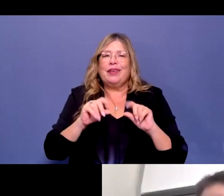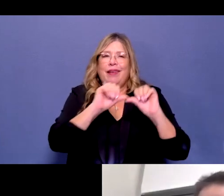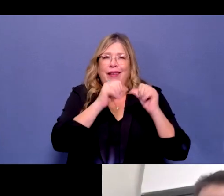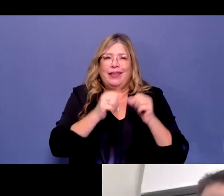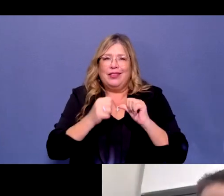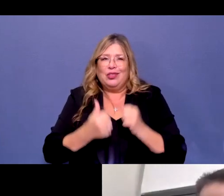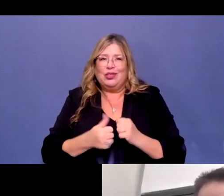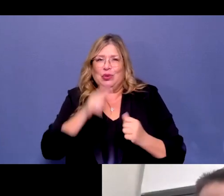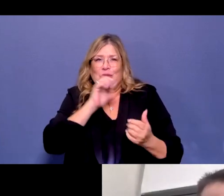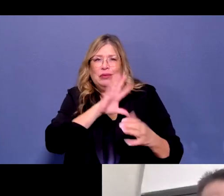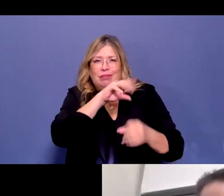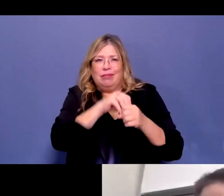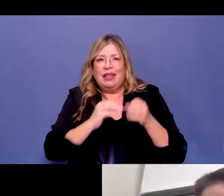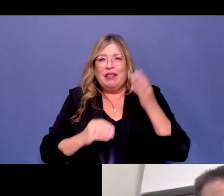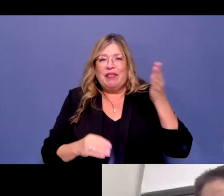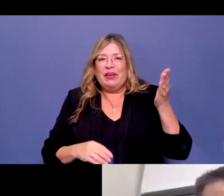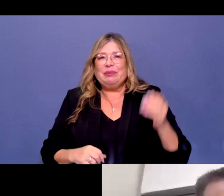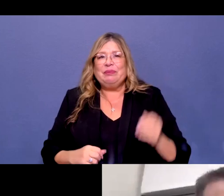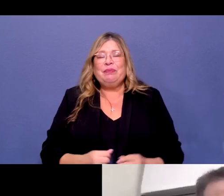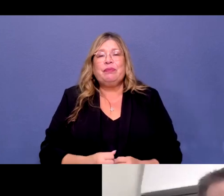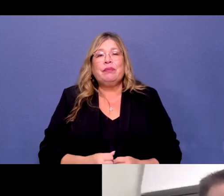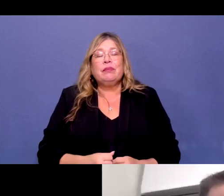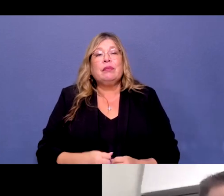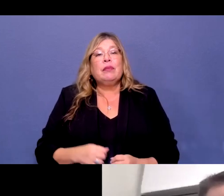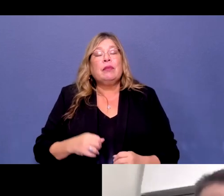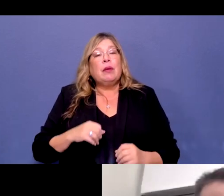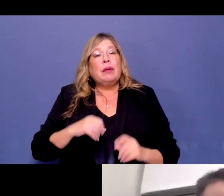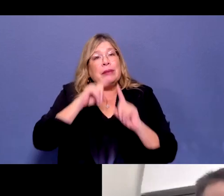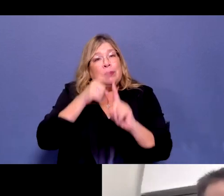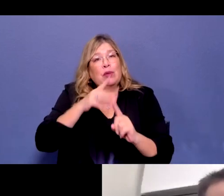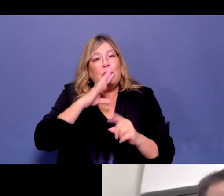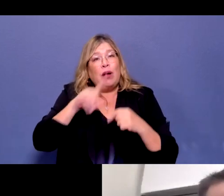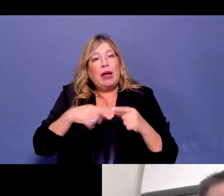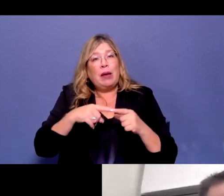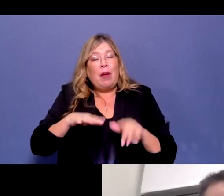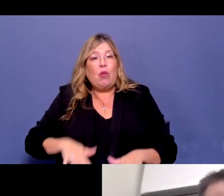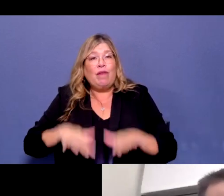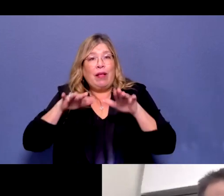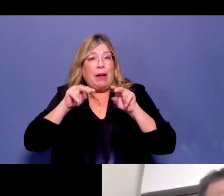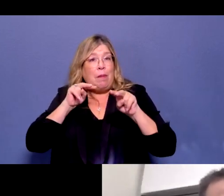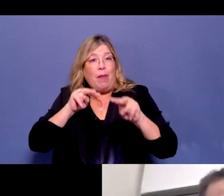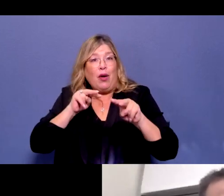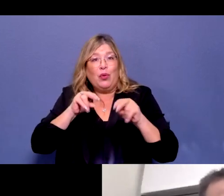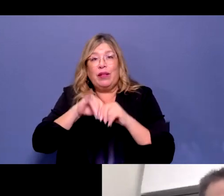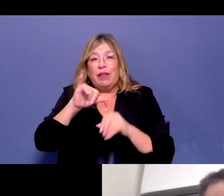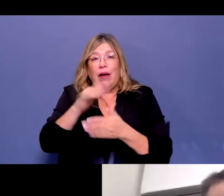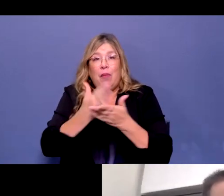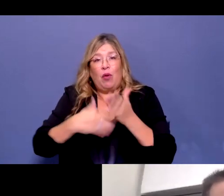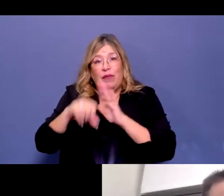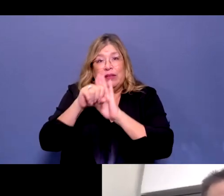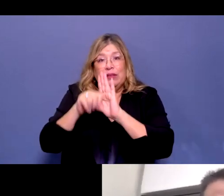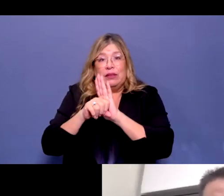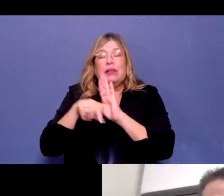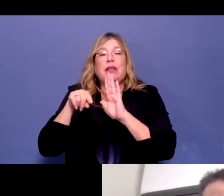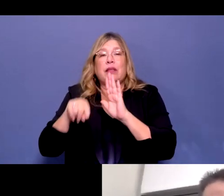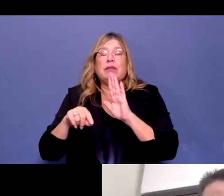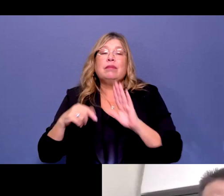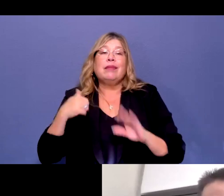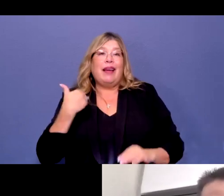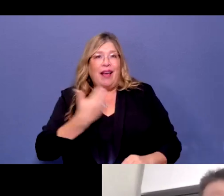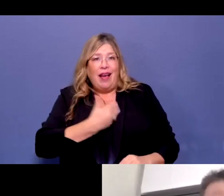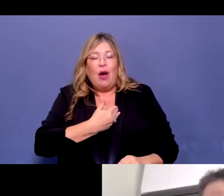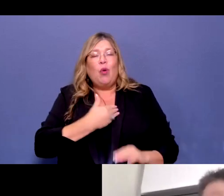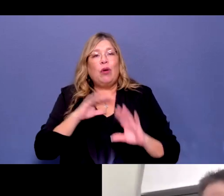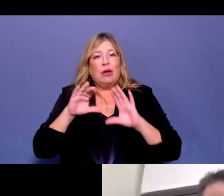Just to speak to the flood monitoring up in that part of the state, there is a, you we have, our department is co